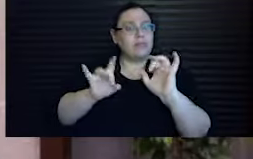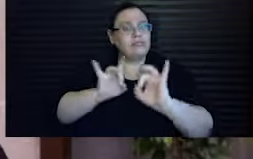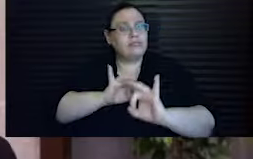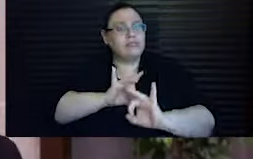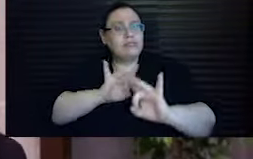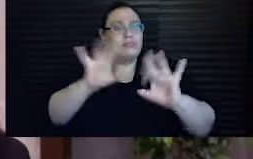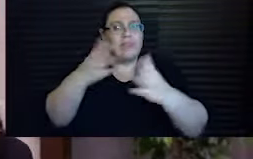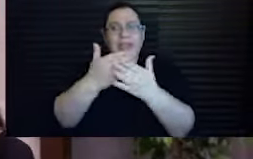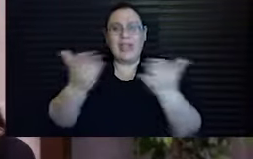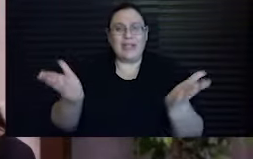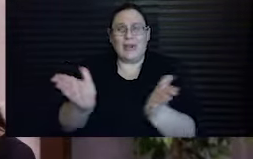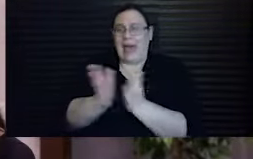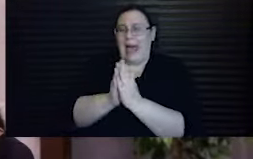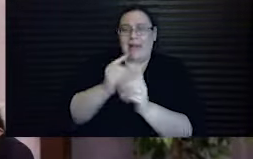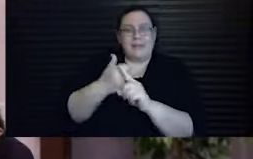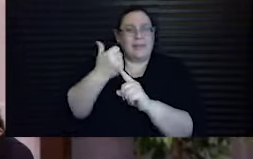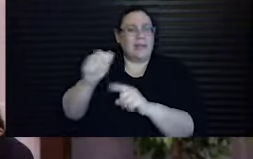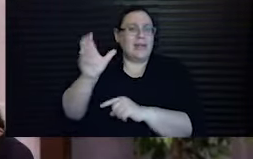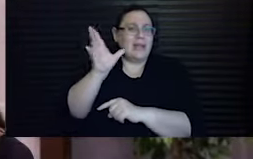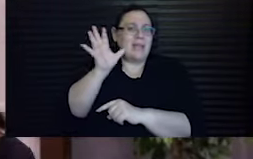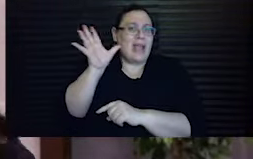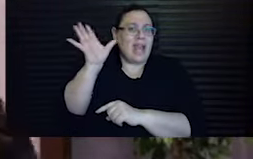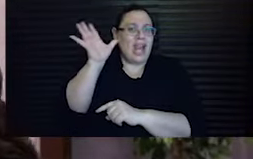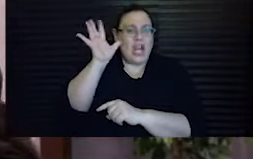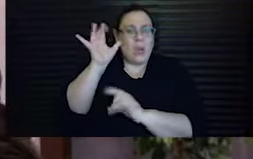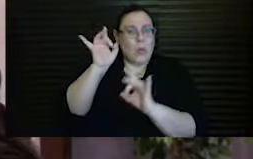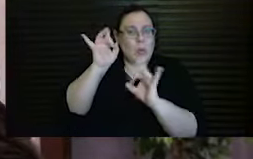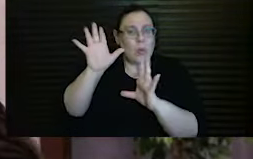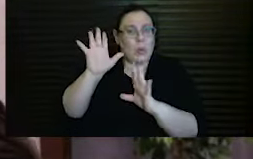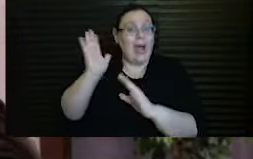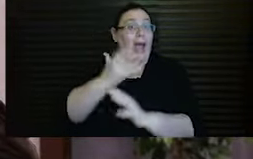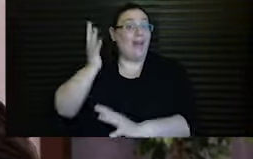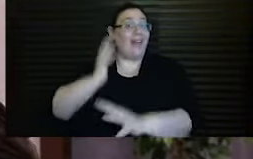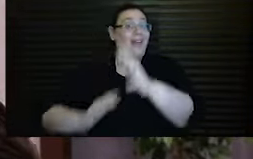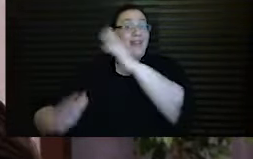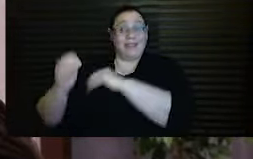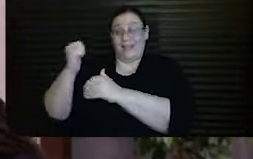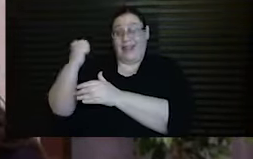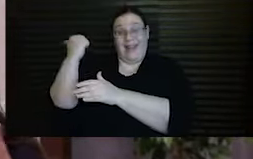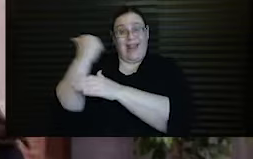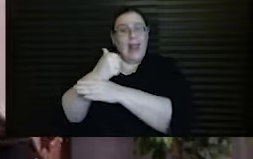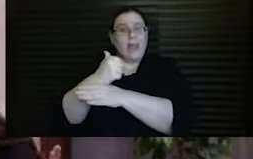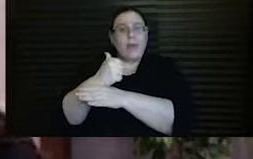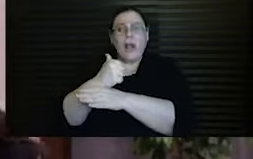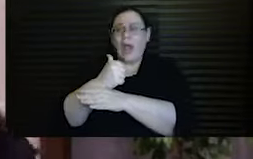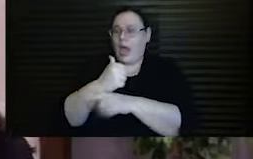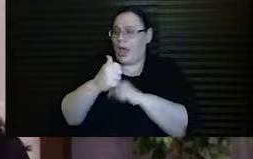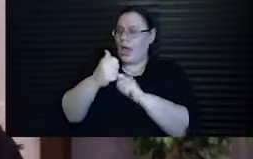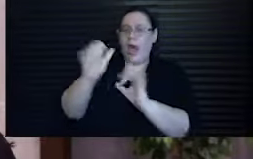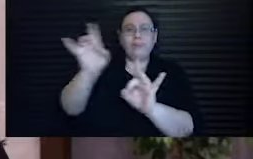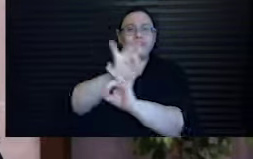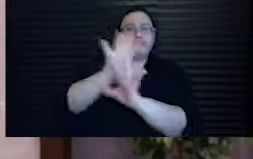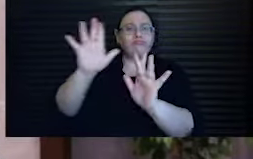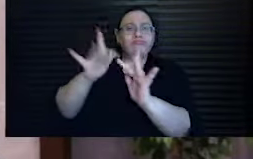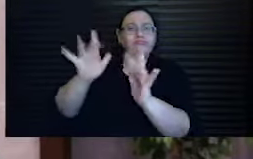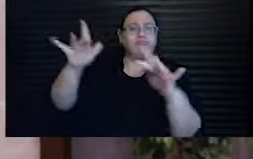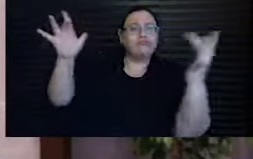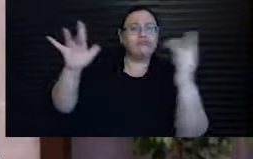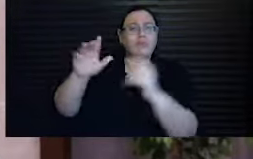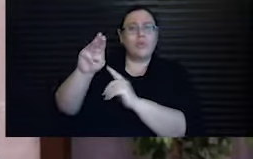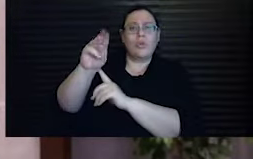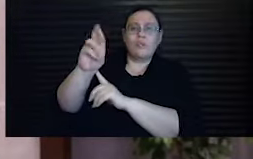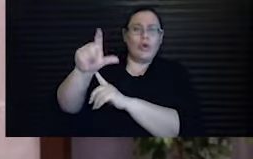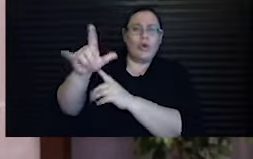and atrocious thing to ask of a parent, Abraham, our ancestor, a beacon of moral leadership, fully